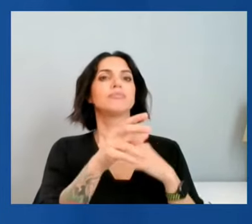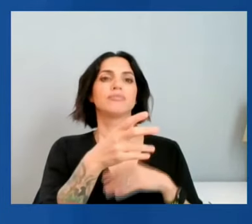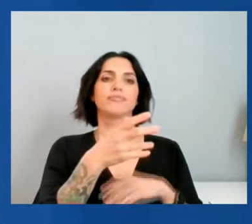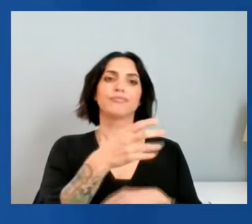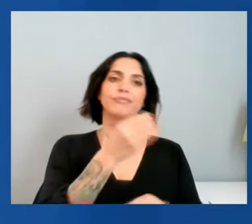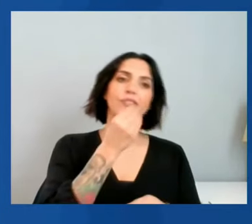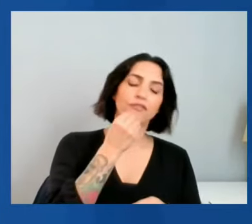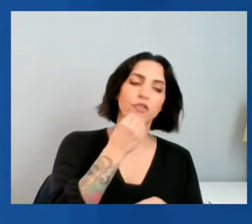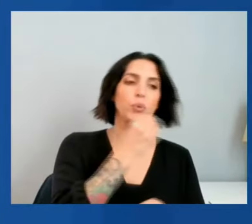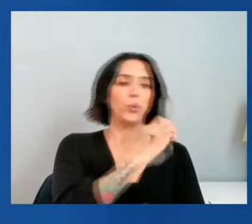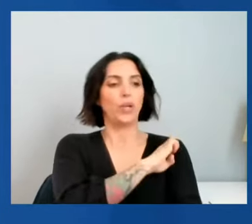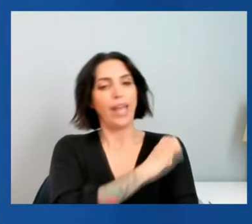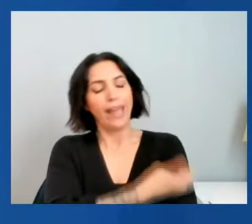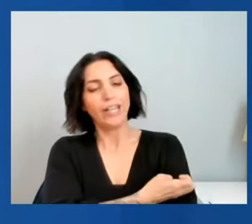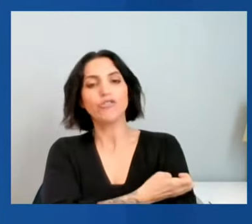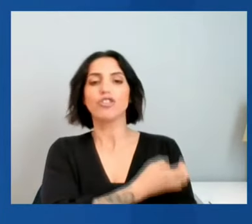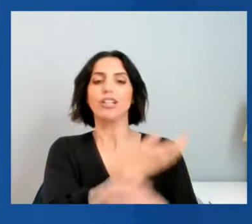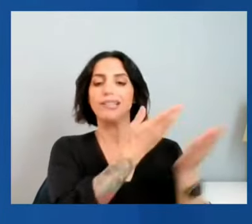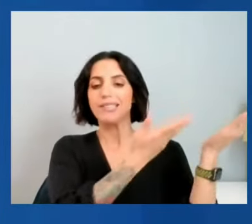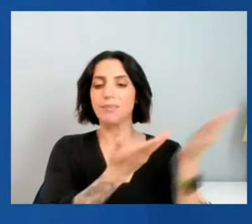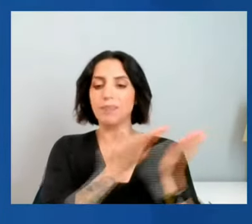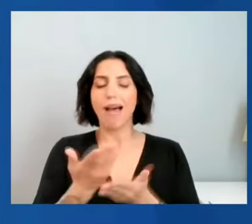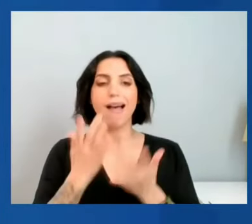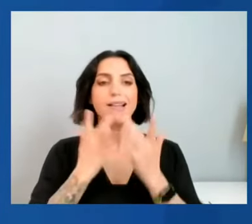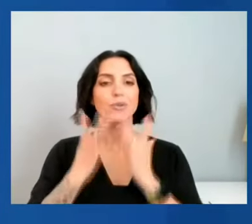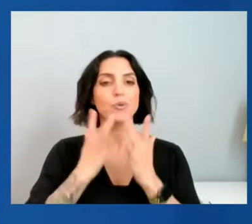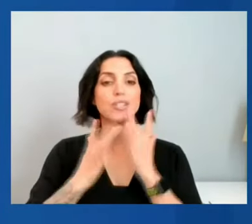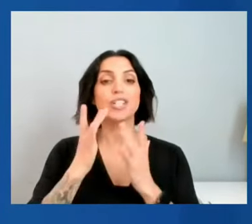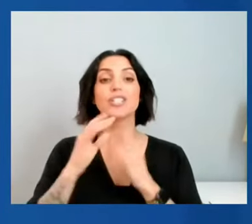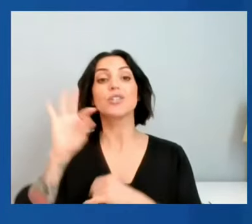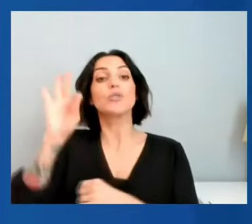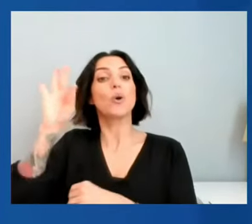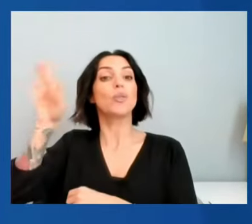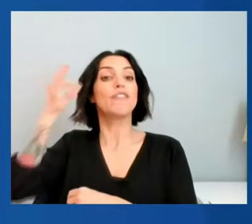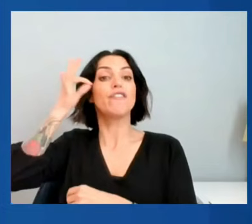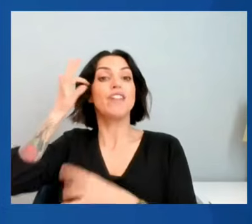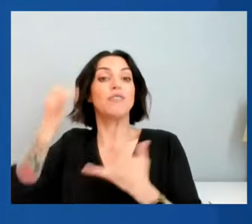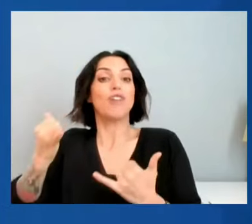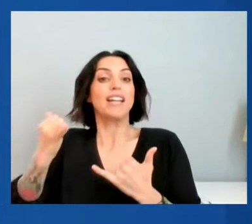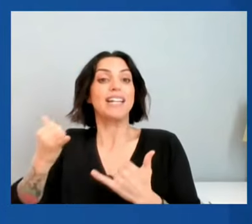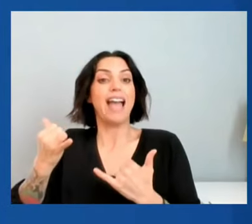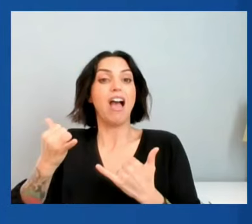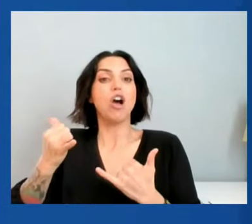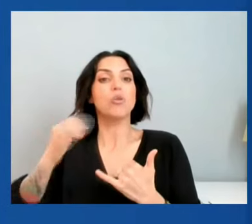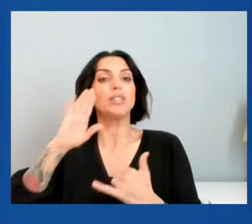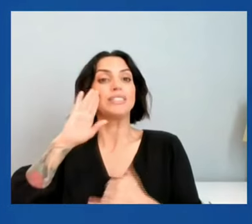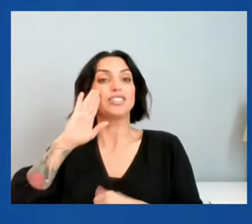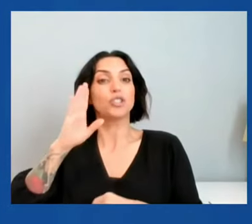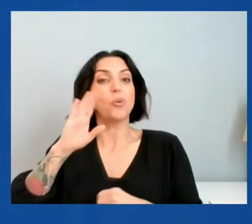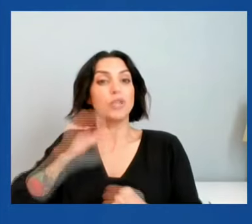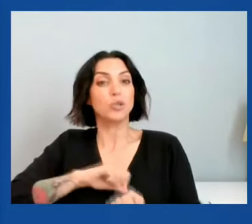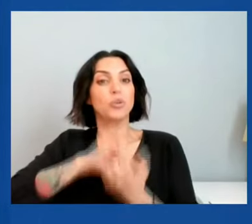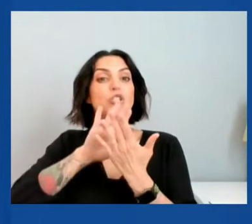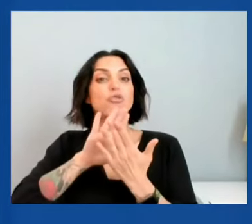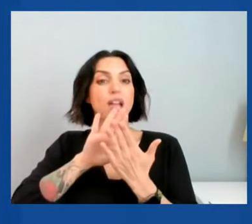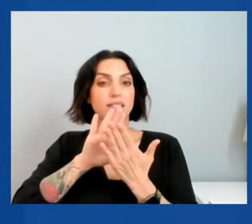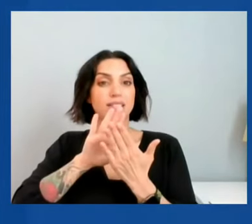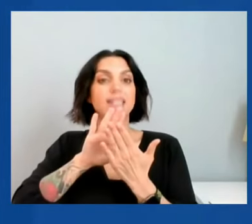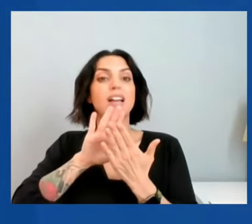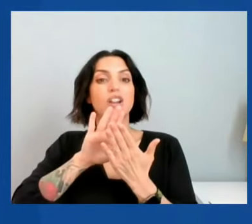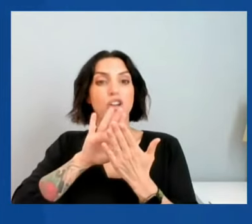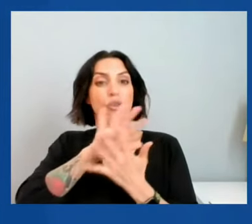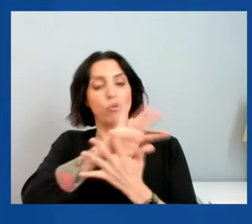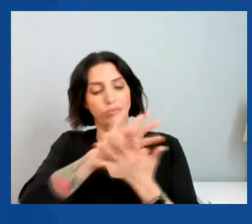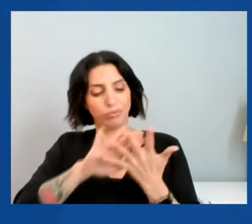the Fed is clearly on a path to try to address that. It's